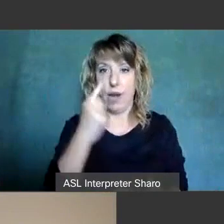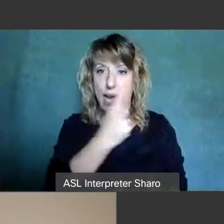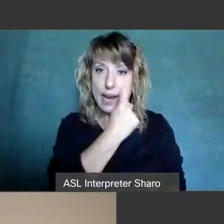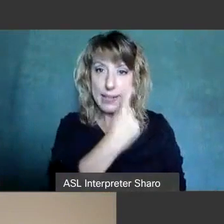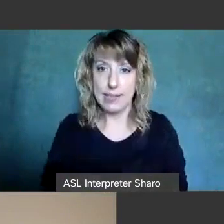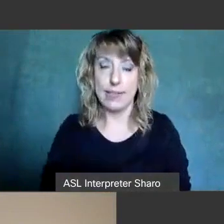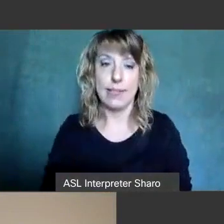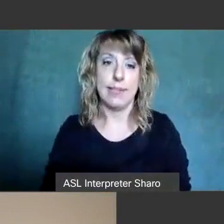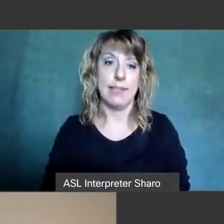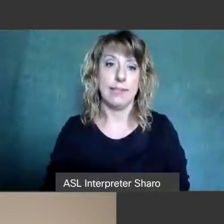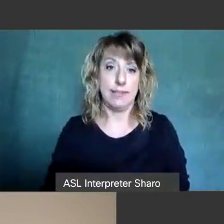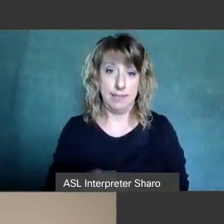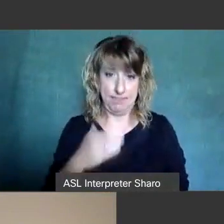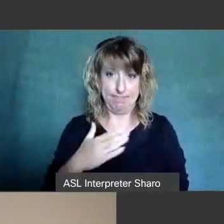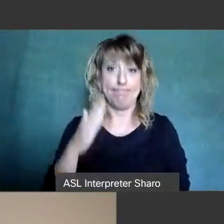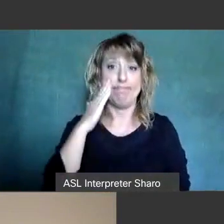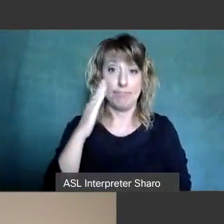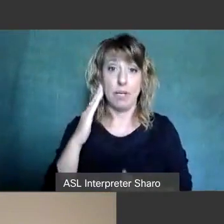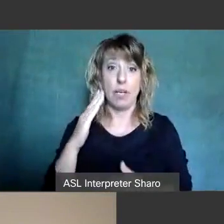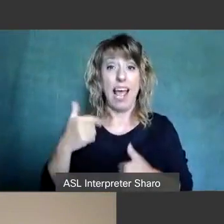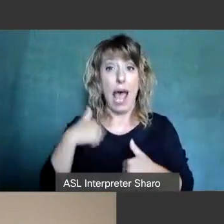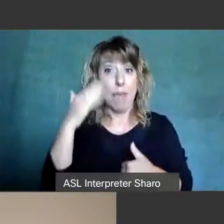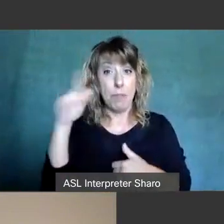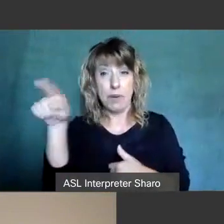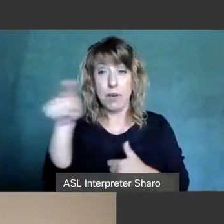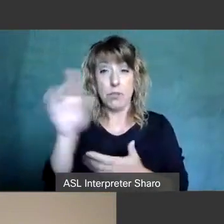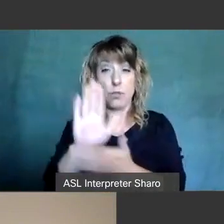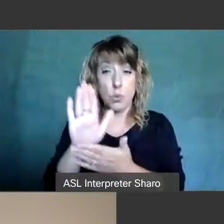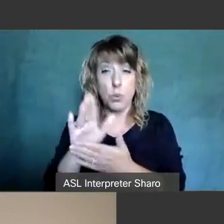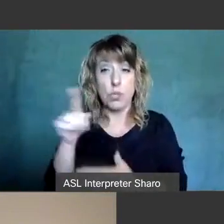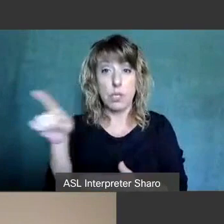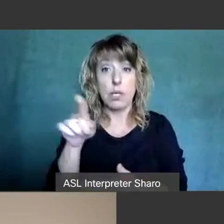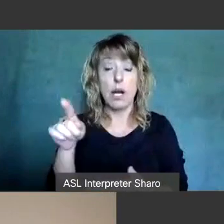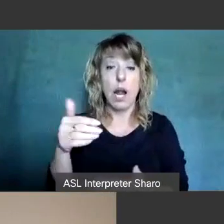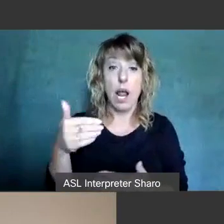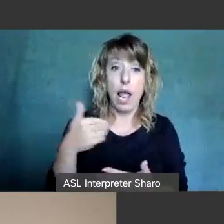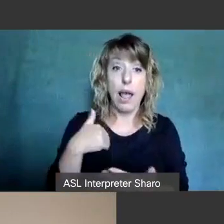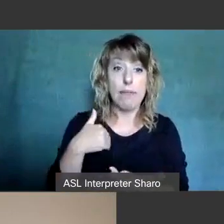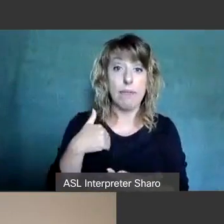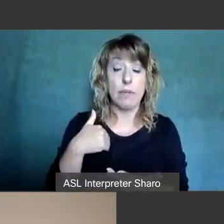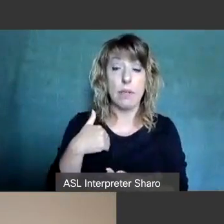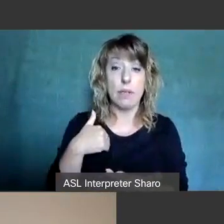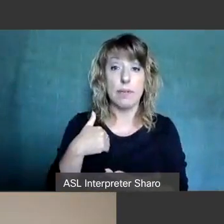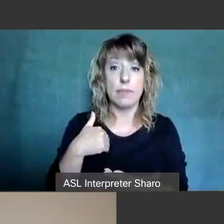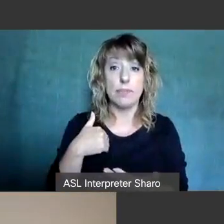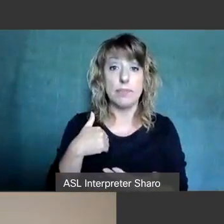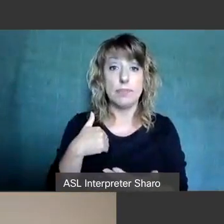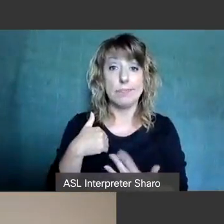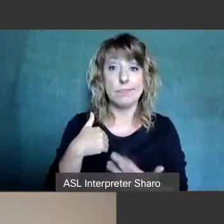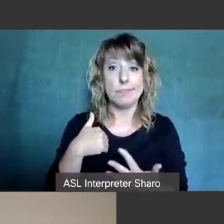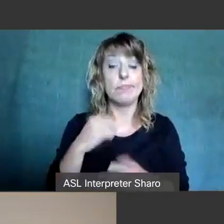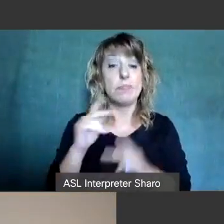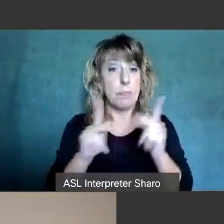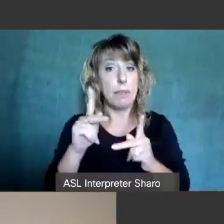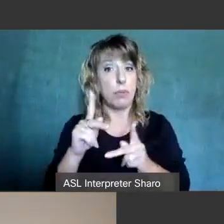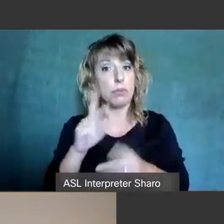i know that the schools that i'm familiar with uh that have um uh people on the